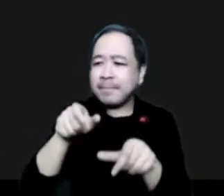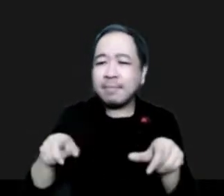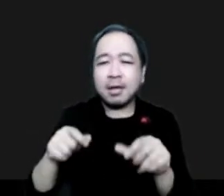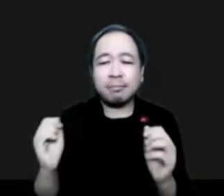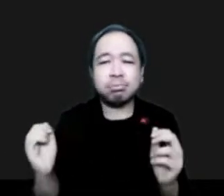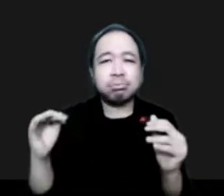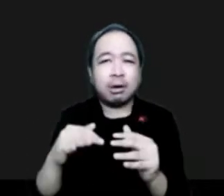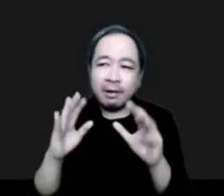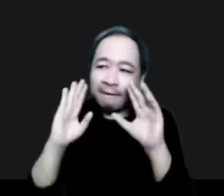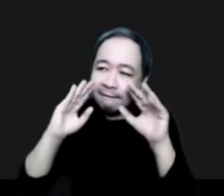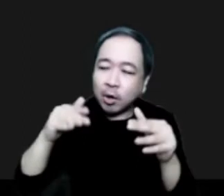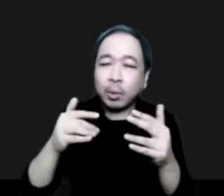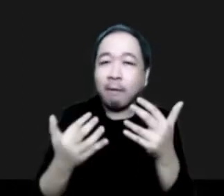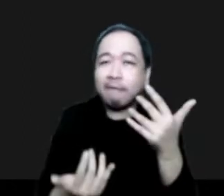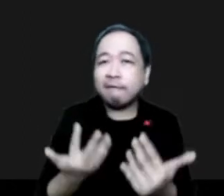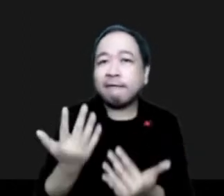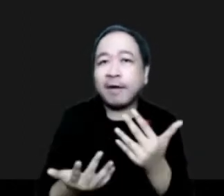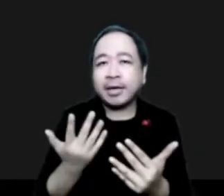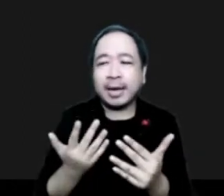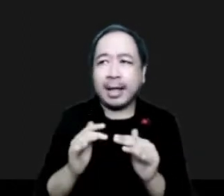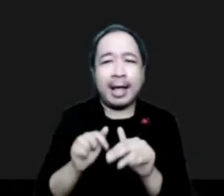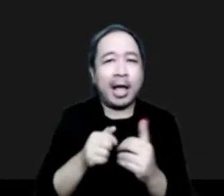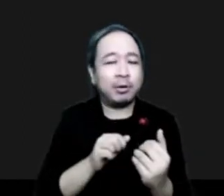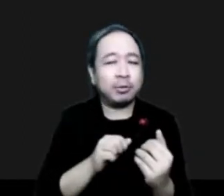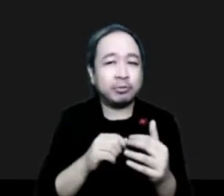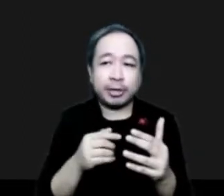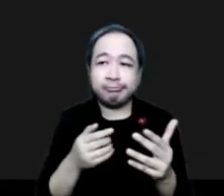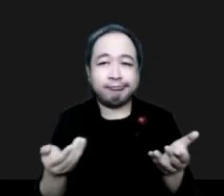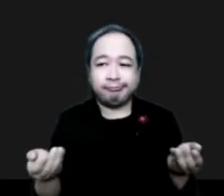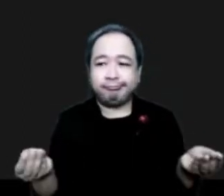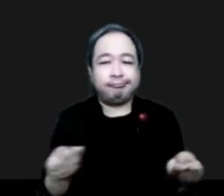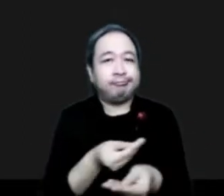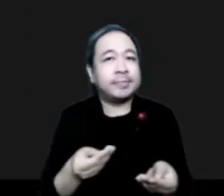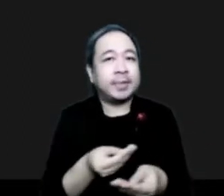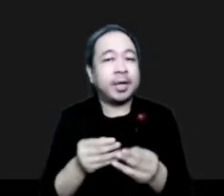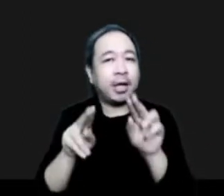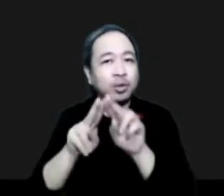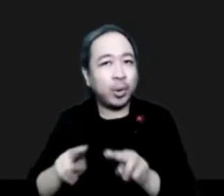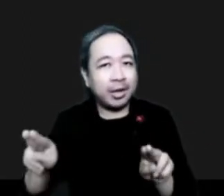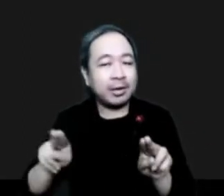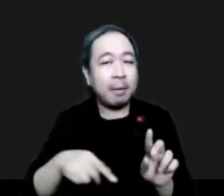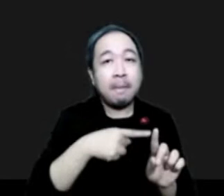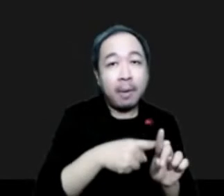more coherent approach between UN agencies and for the UN country teams in the region.